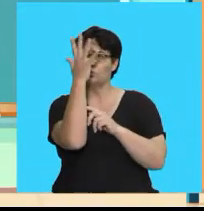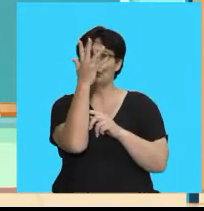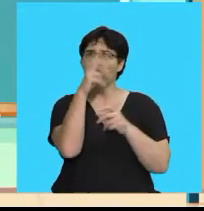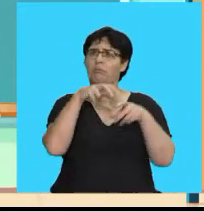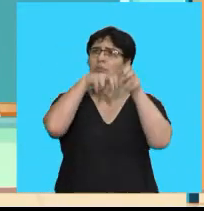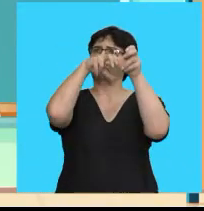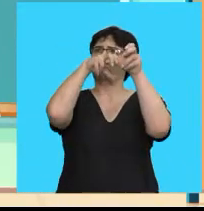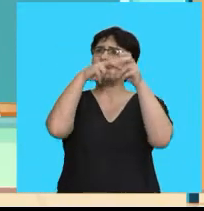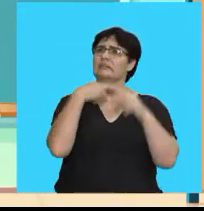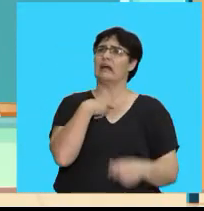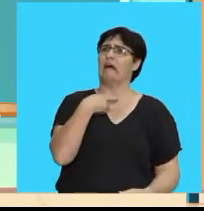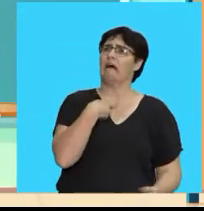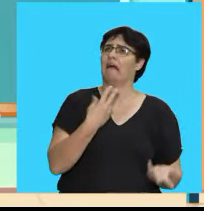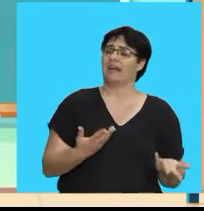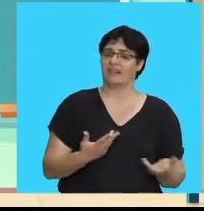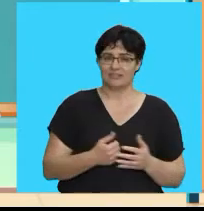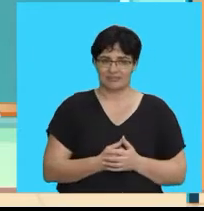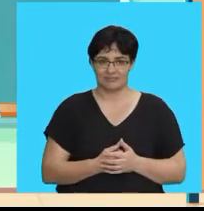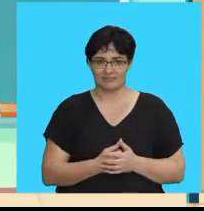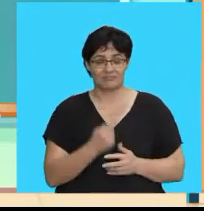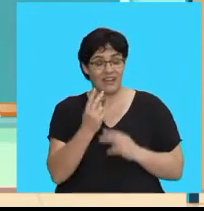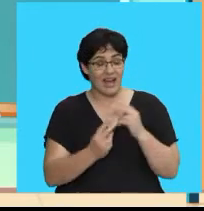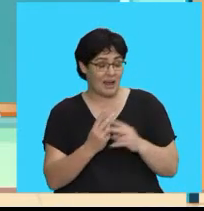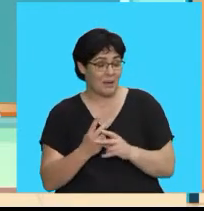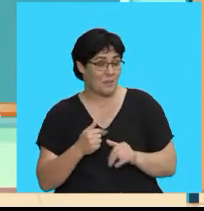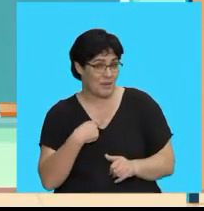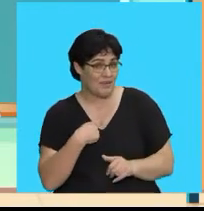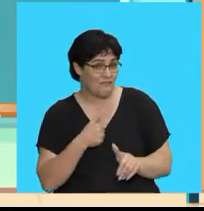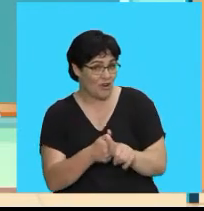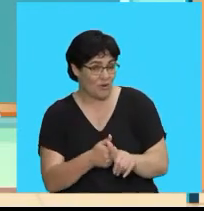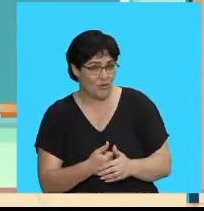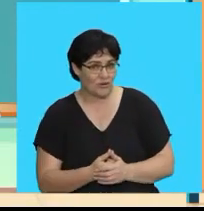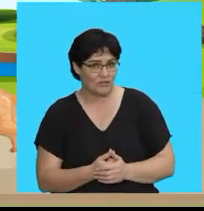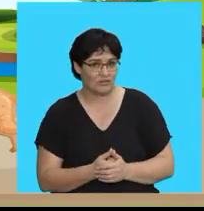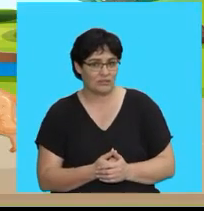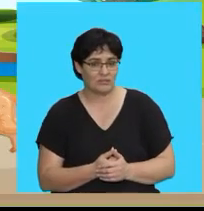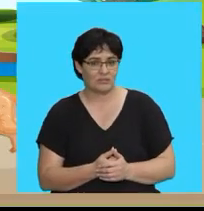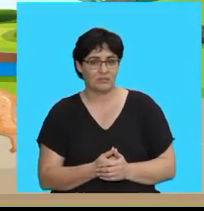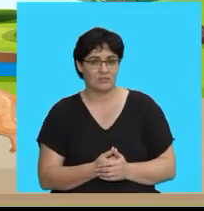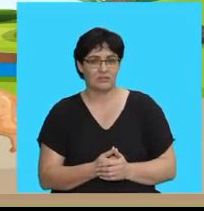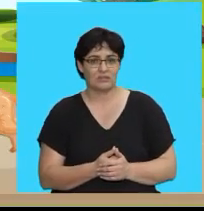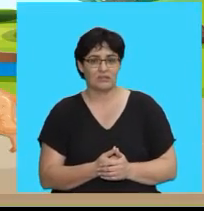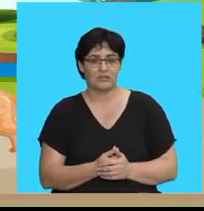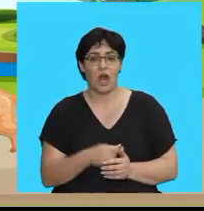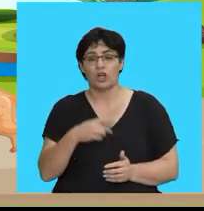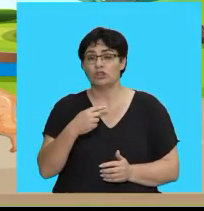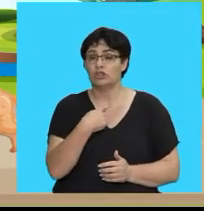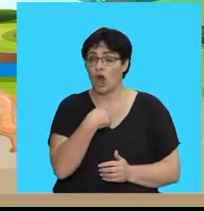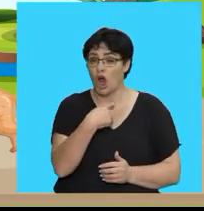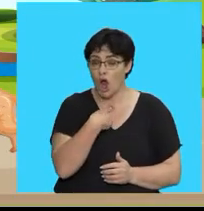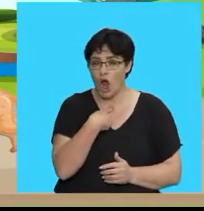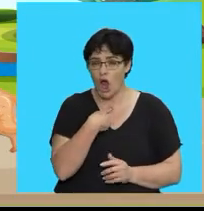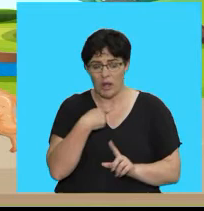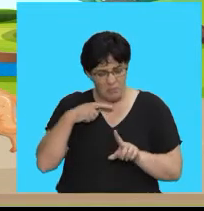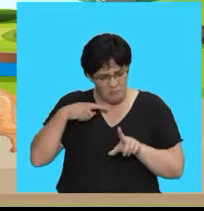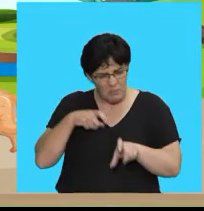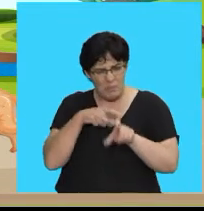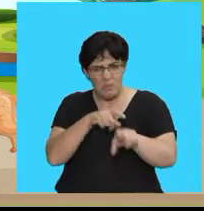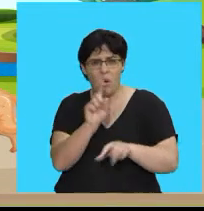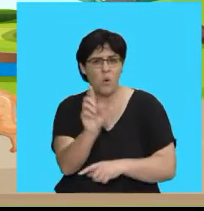a tree Let's start Repeat after me The dog chases the cat